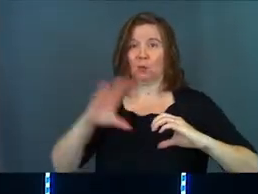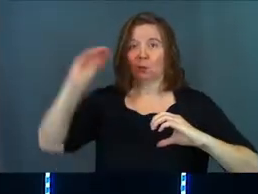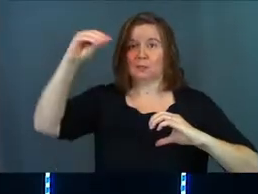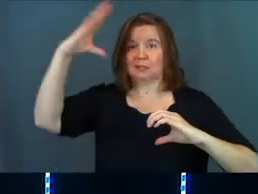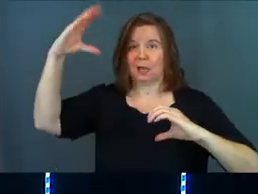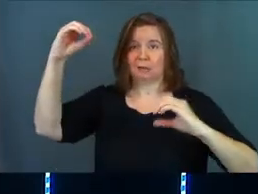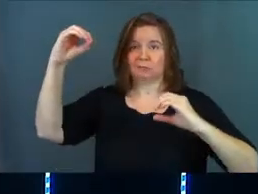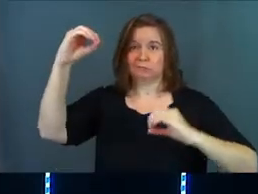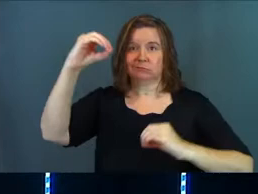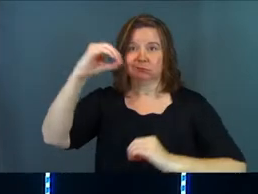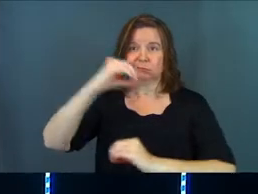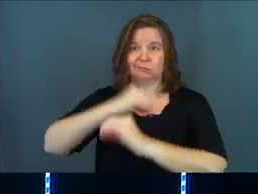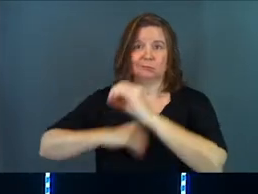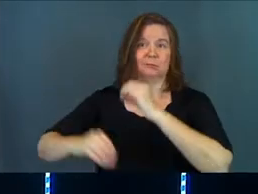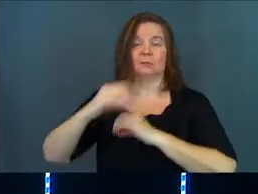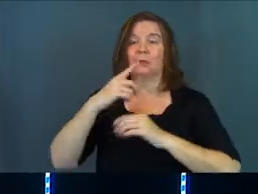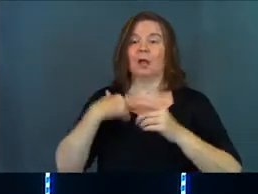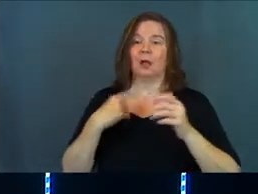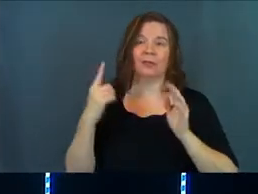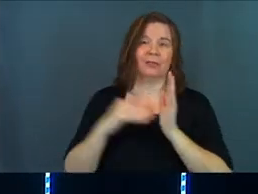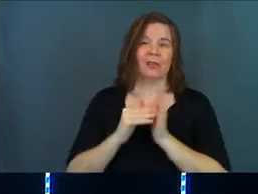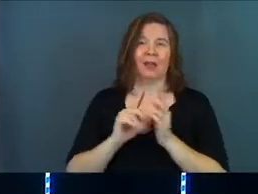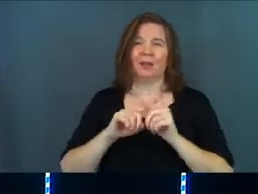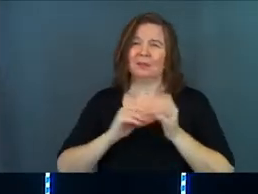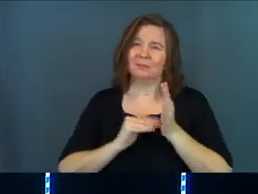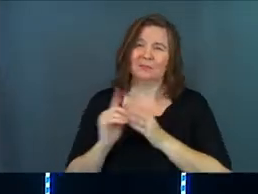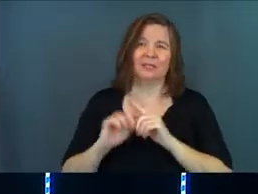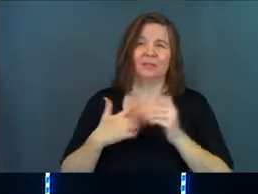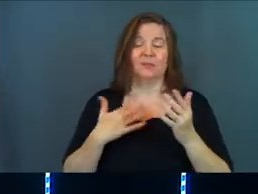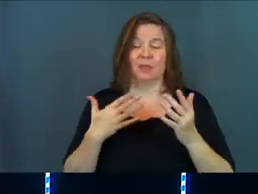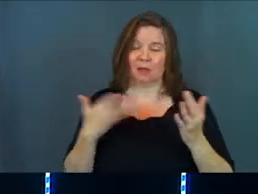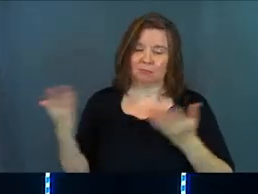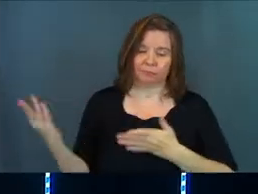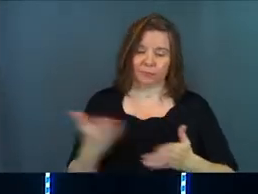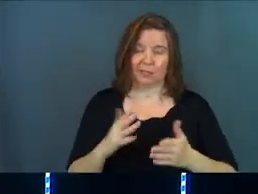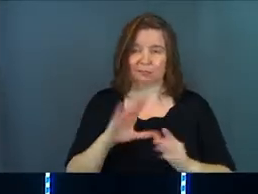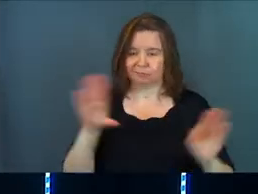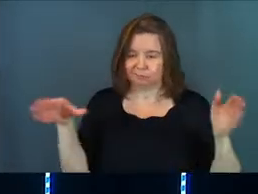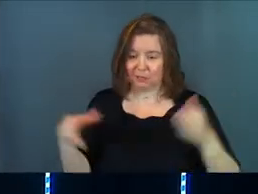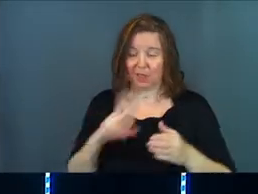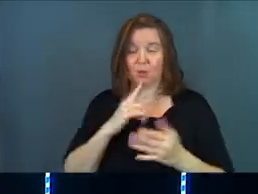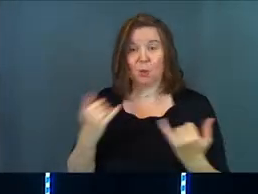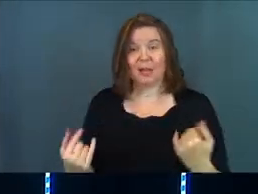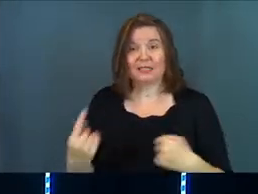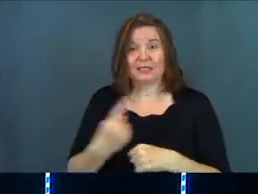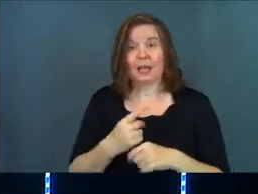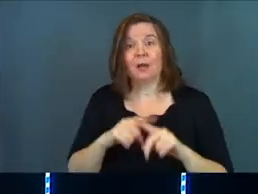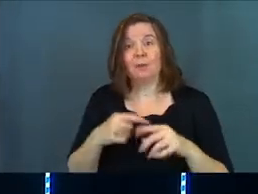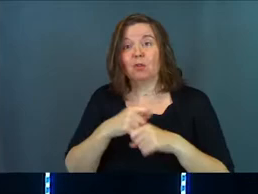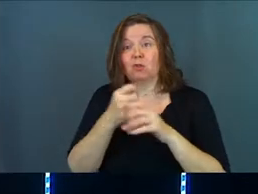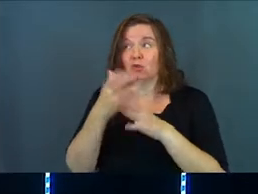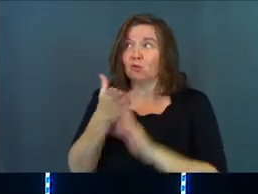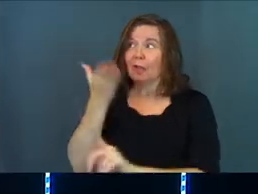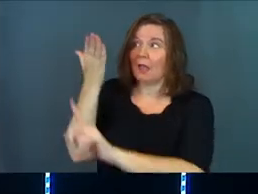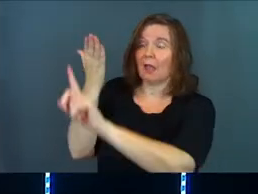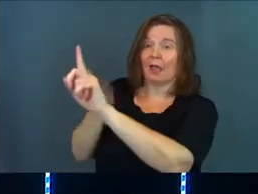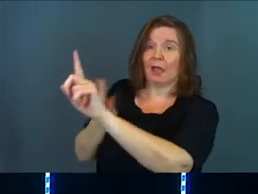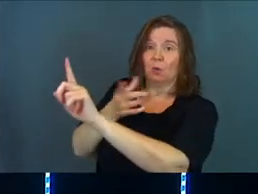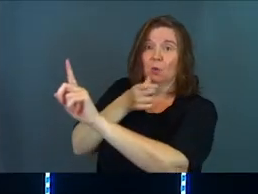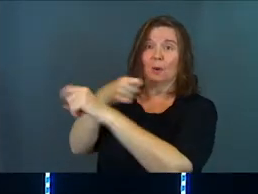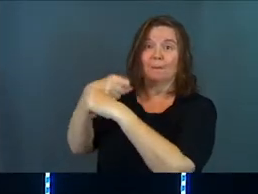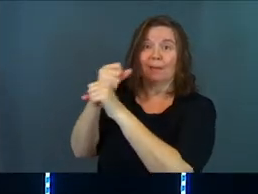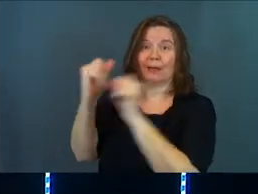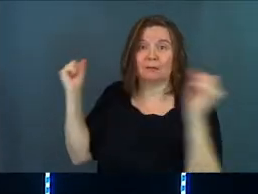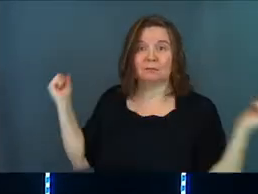and on and on. And it's thousands and millions of different things that bring you to this place that you are at today. But the creator made those